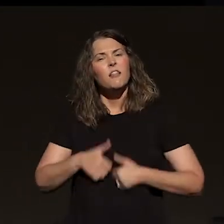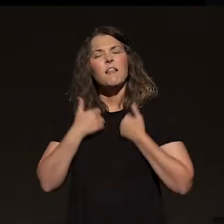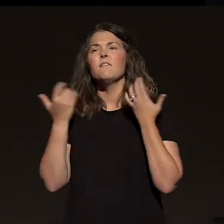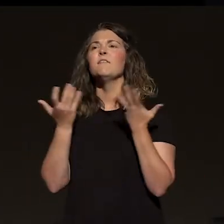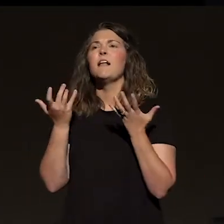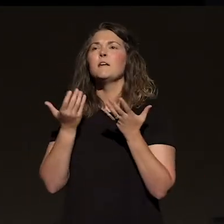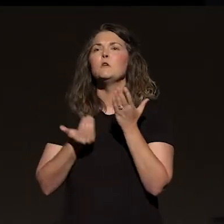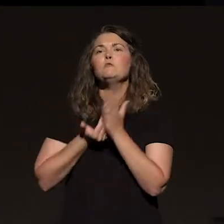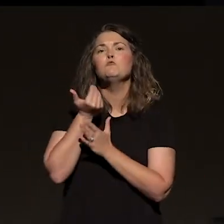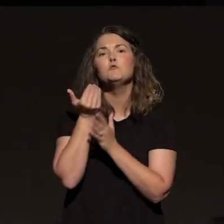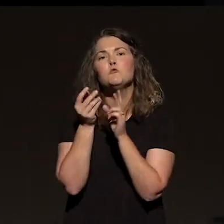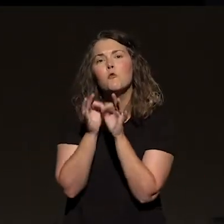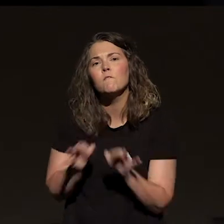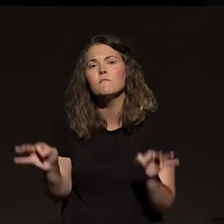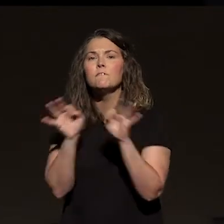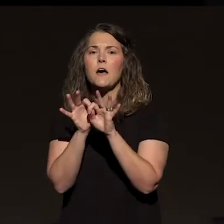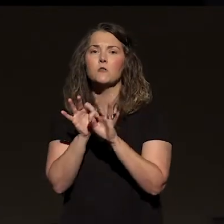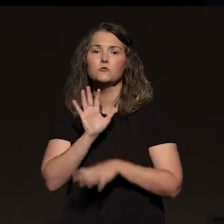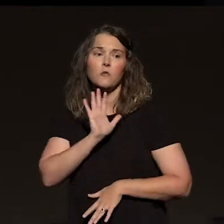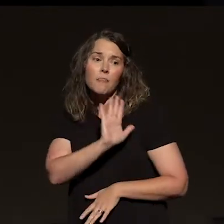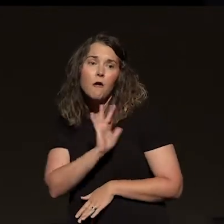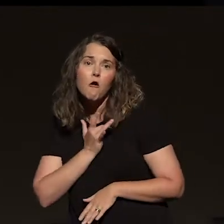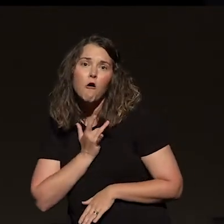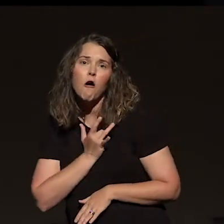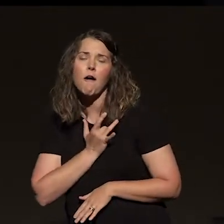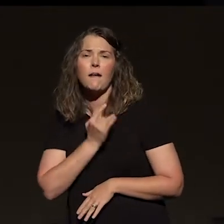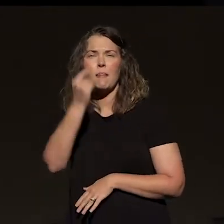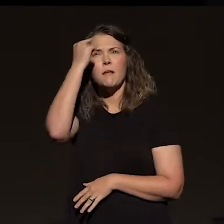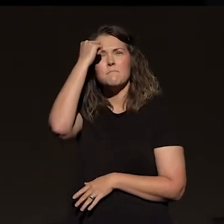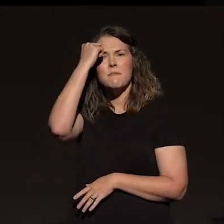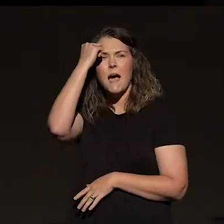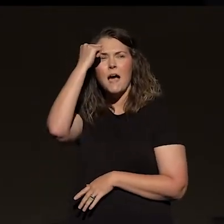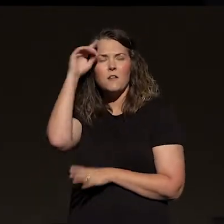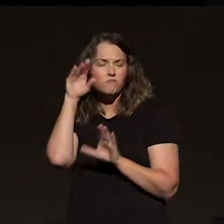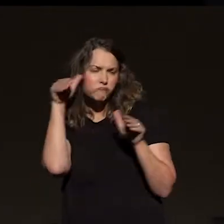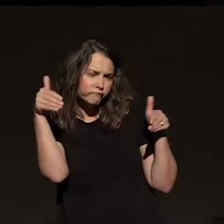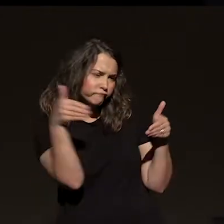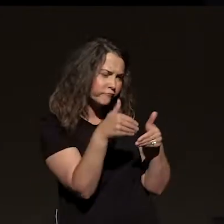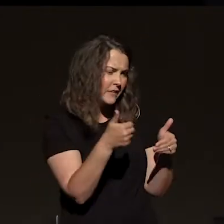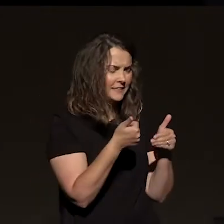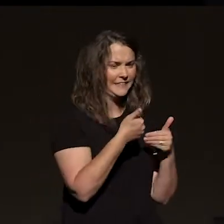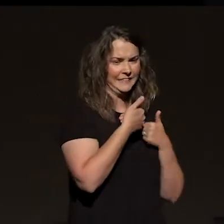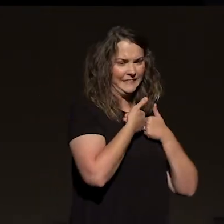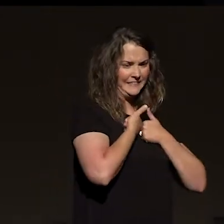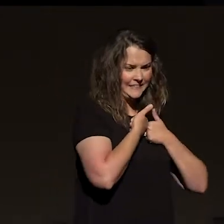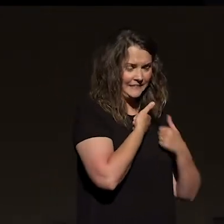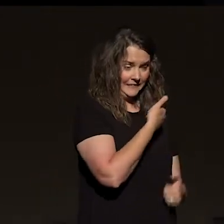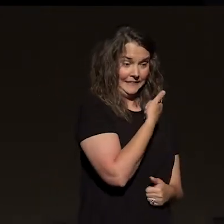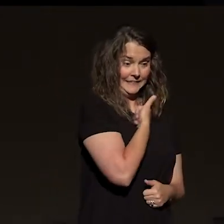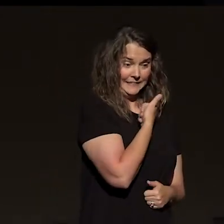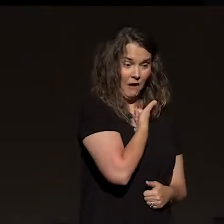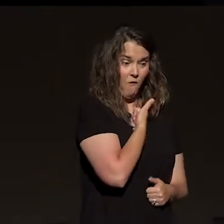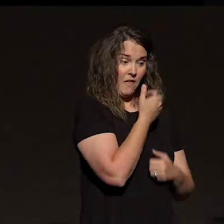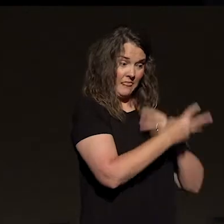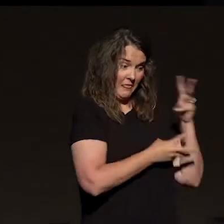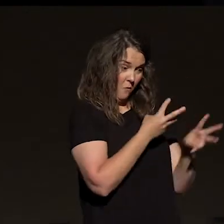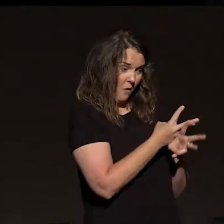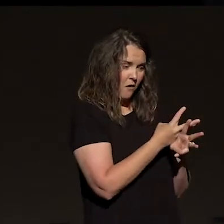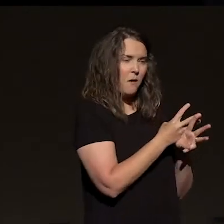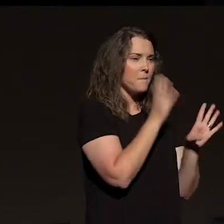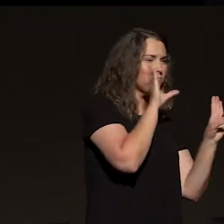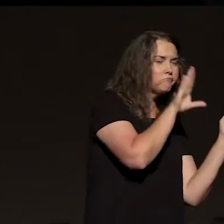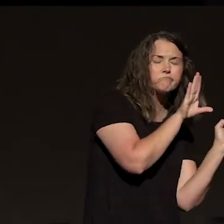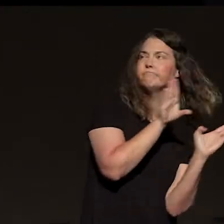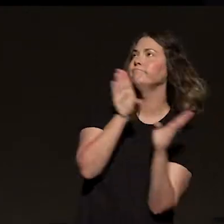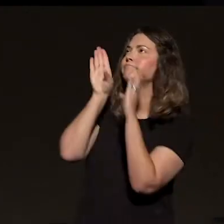values and where their heart and their mindset set weren't on self or the things of this world, but we're totally founded